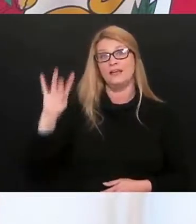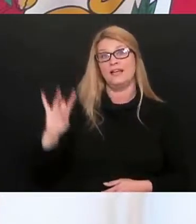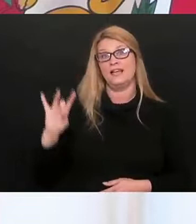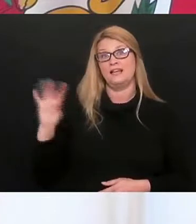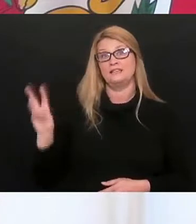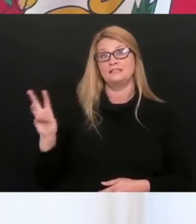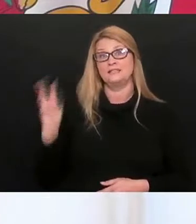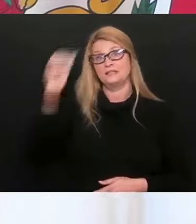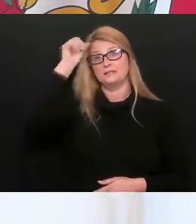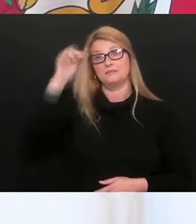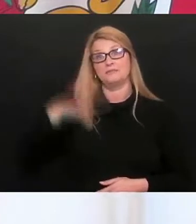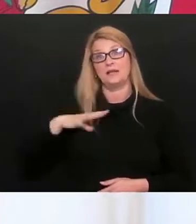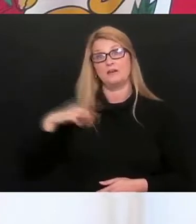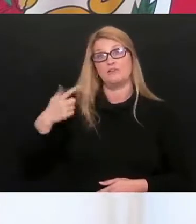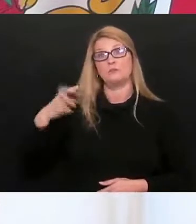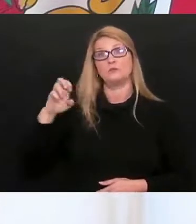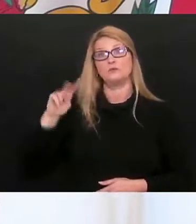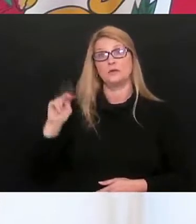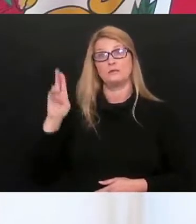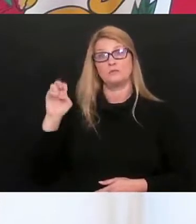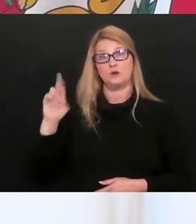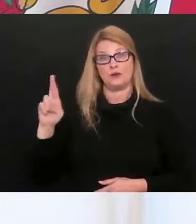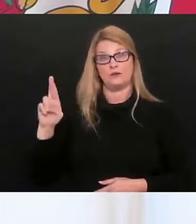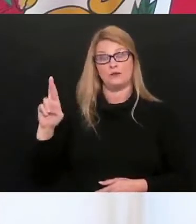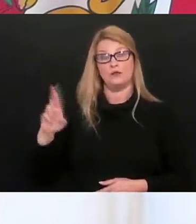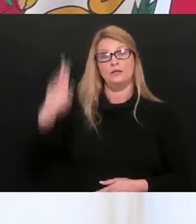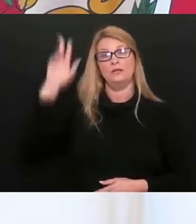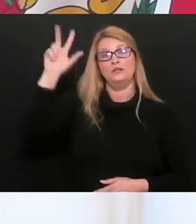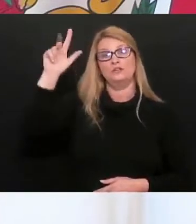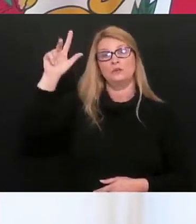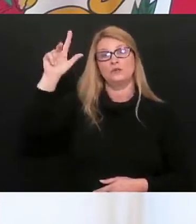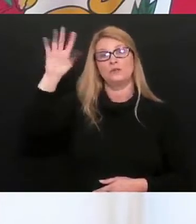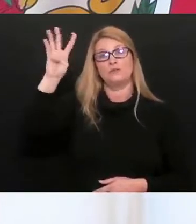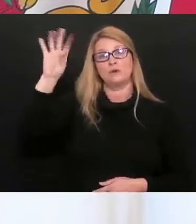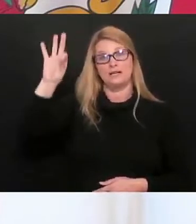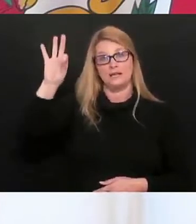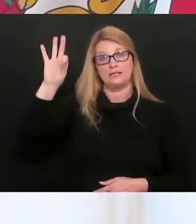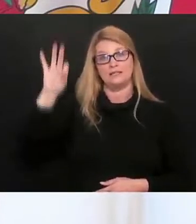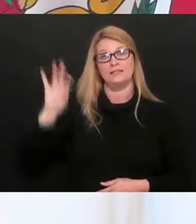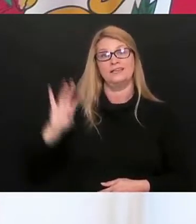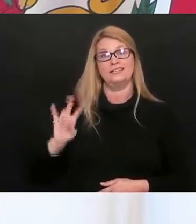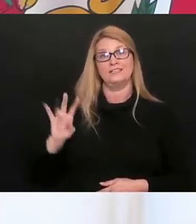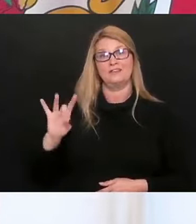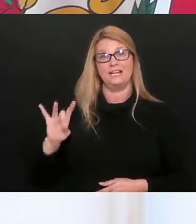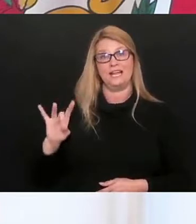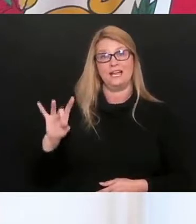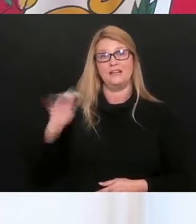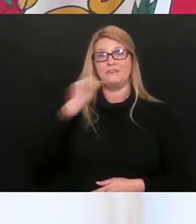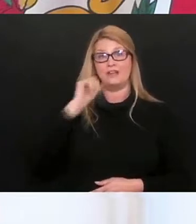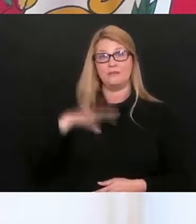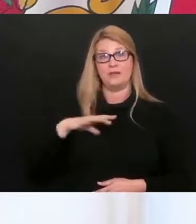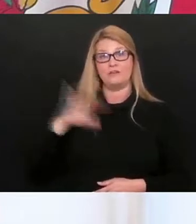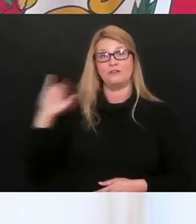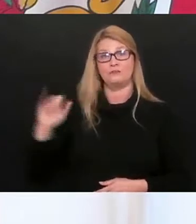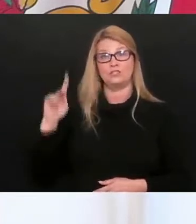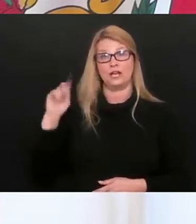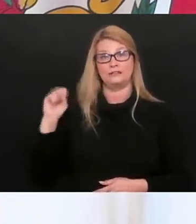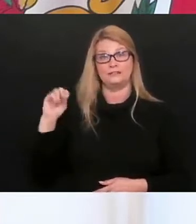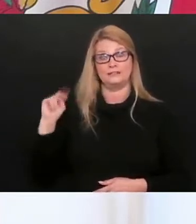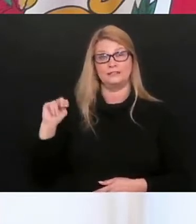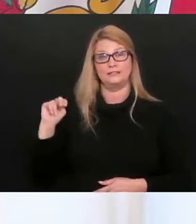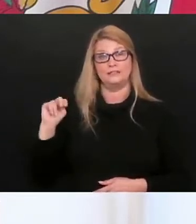-year-old male from Greenberg County, our 2,349th death, a 78-year-old female from Jackson County,